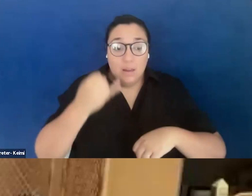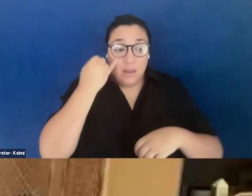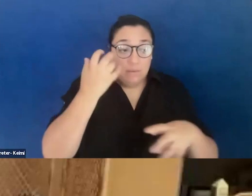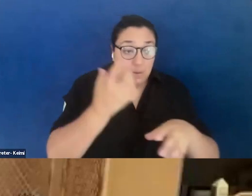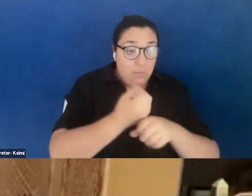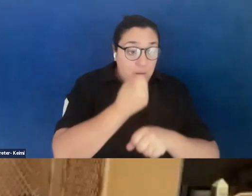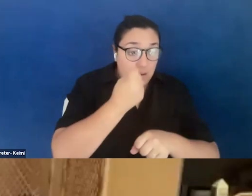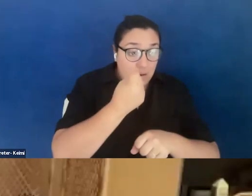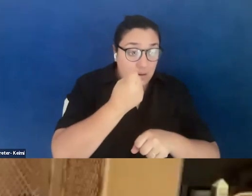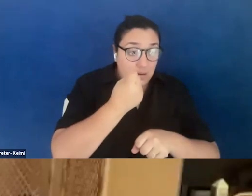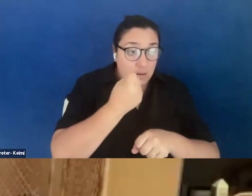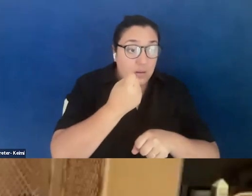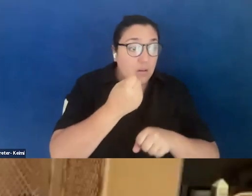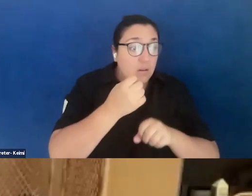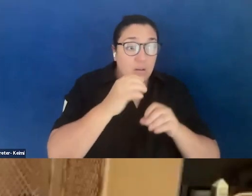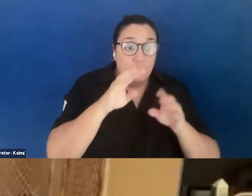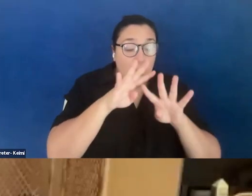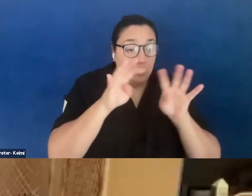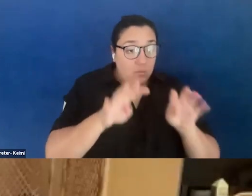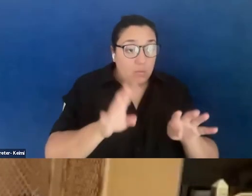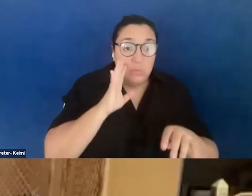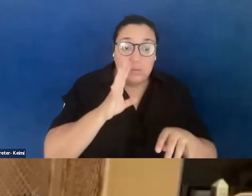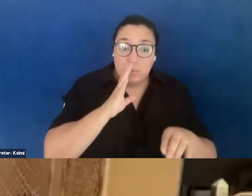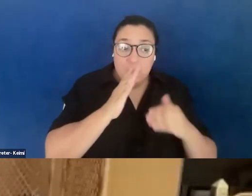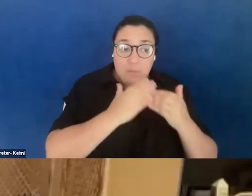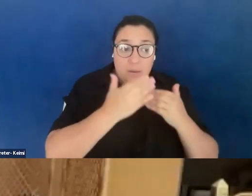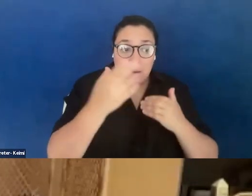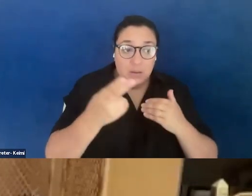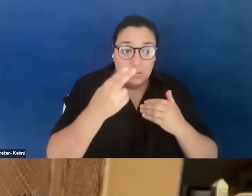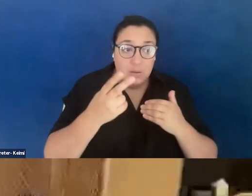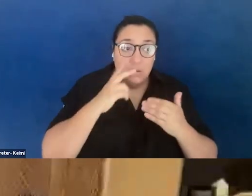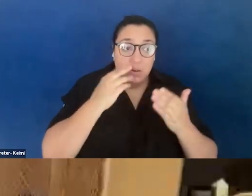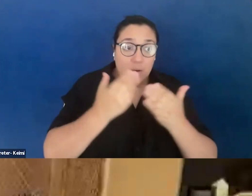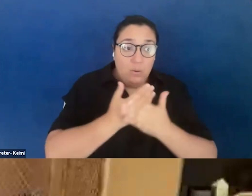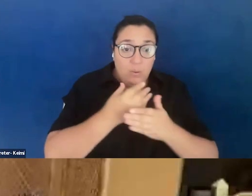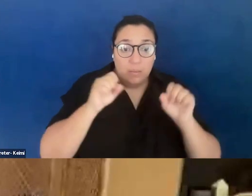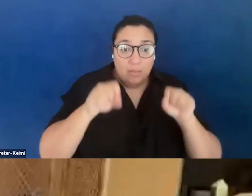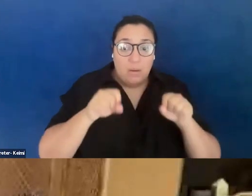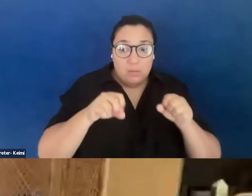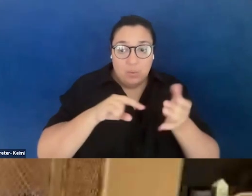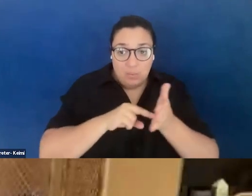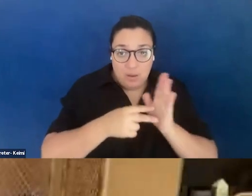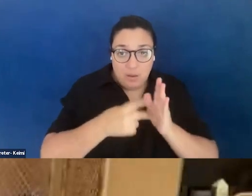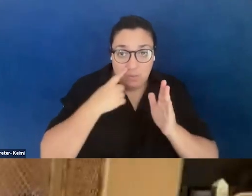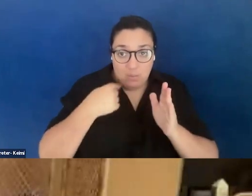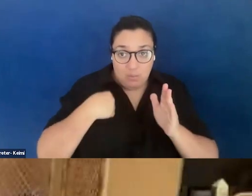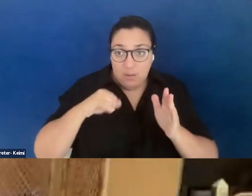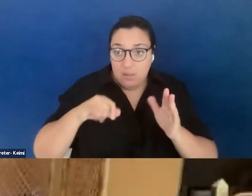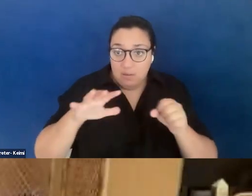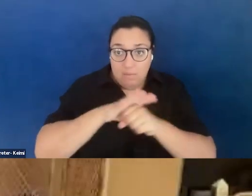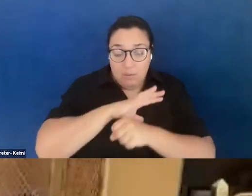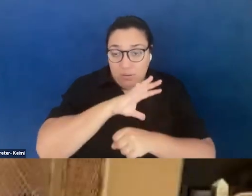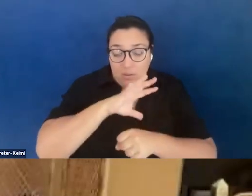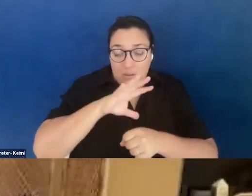We seek beyond history for a new and more possible meeting, right? And for me, that really encapsulates so much